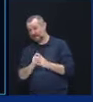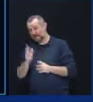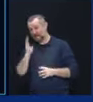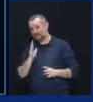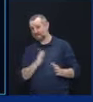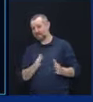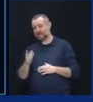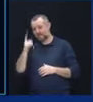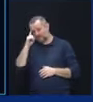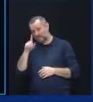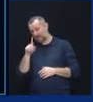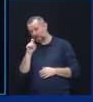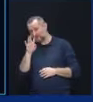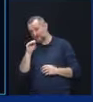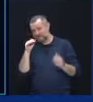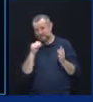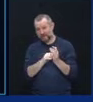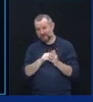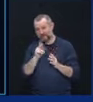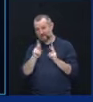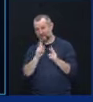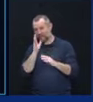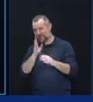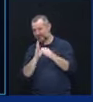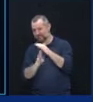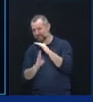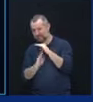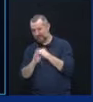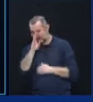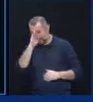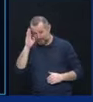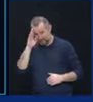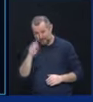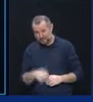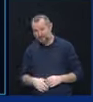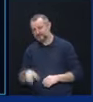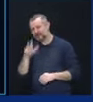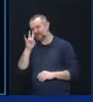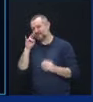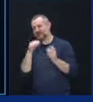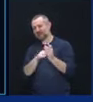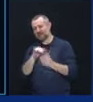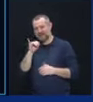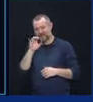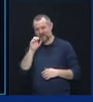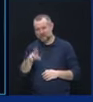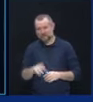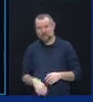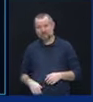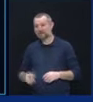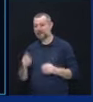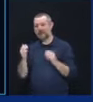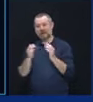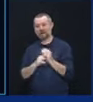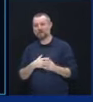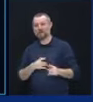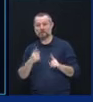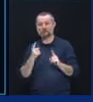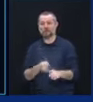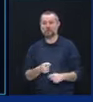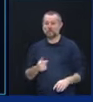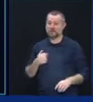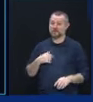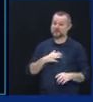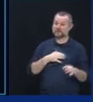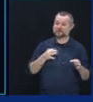,000 in the ICU. Those are the models. You make the decisions based on the information that you have at